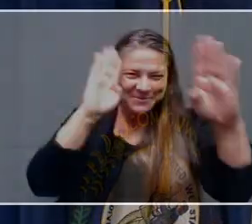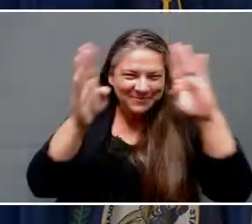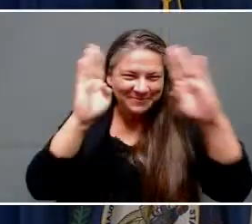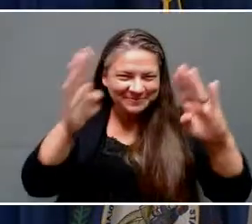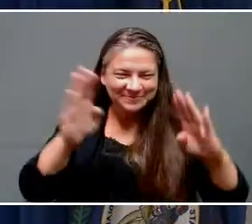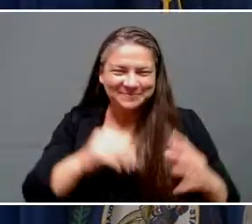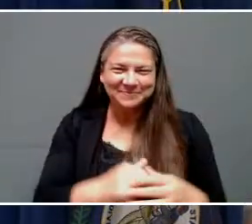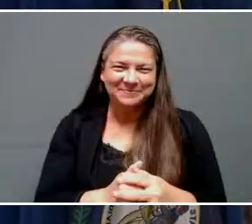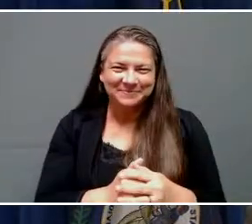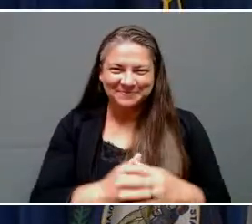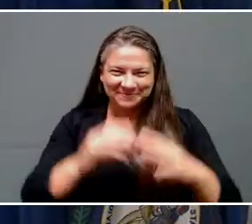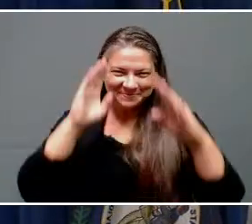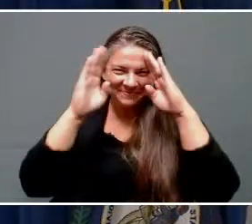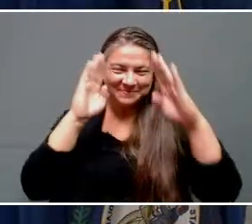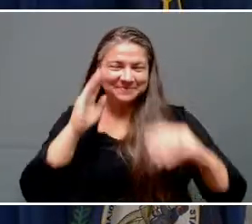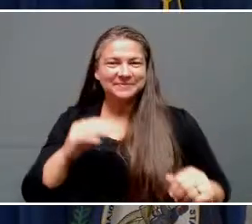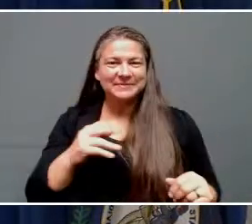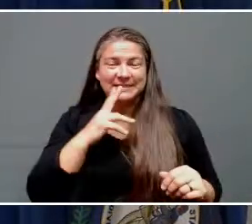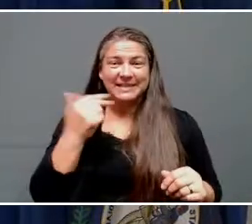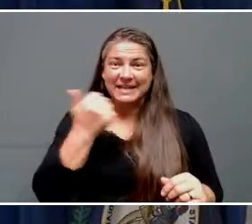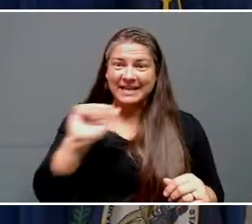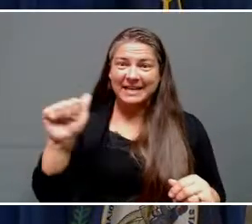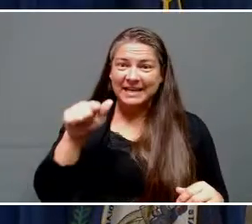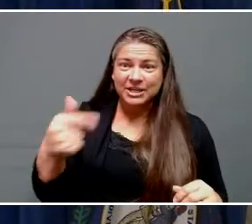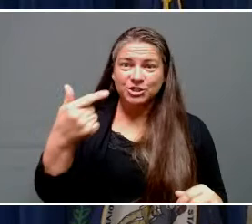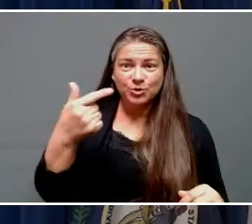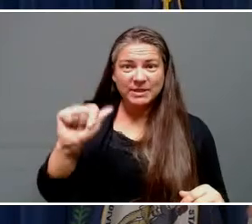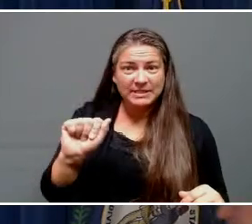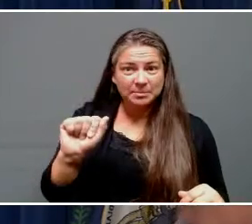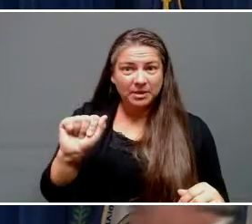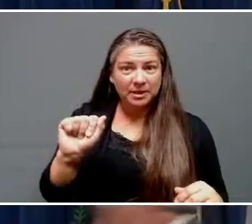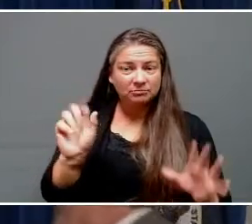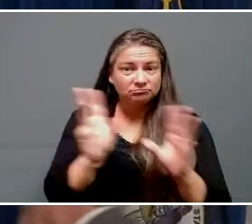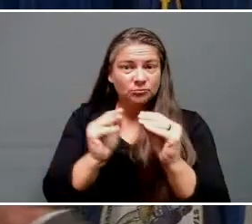We'll take any of the members of the General Assembly who want to come join us.